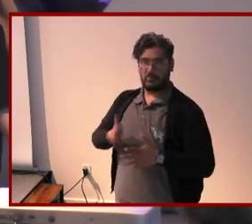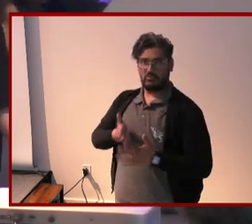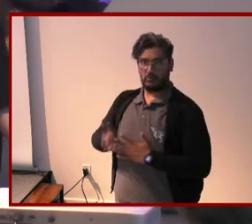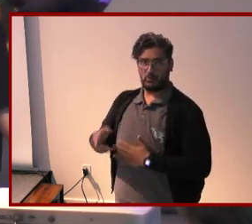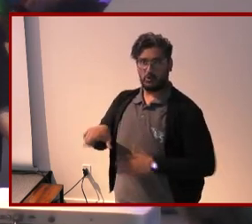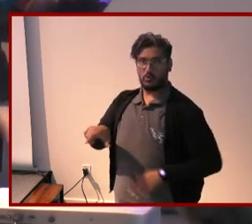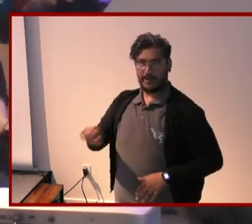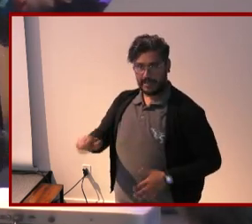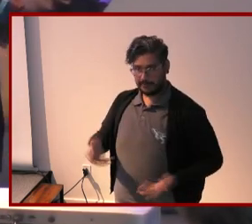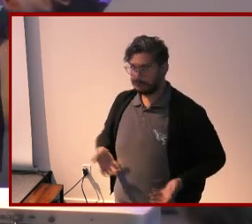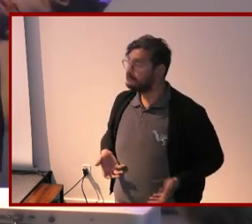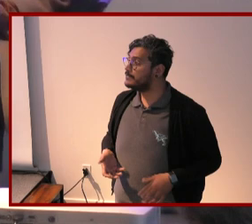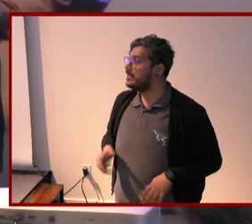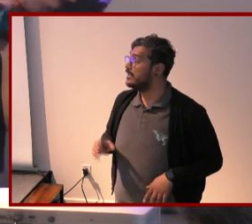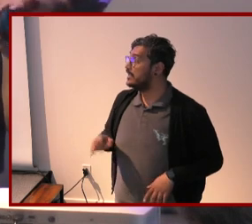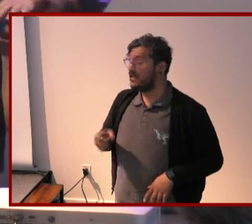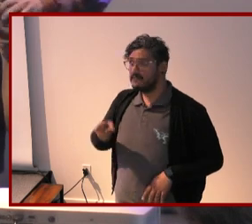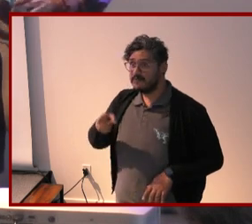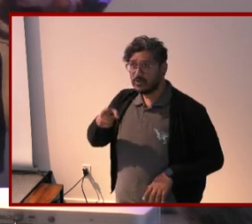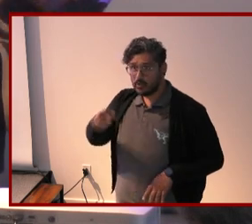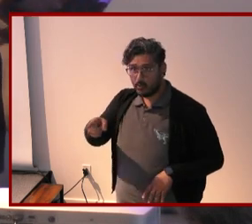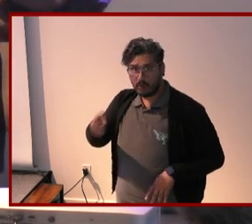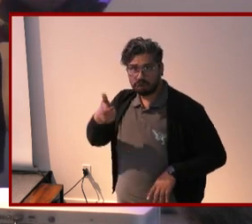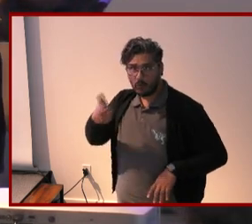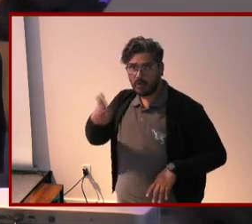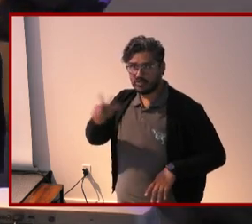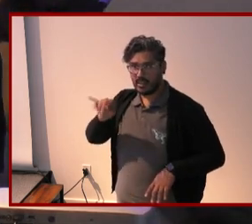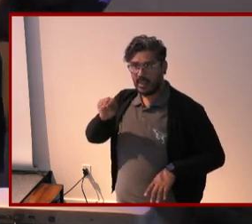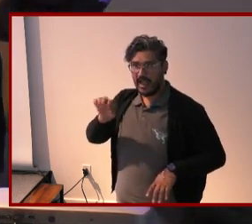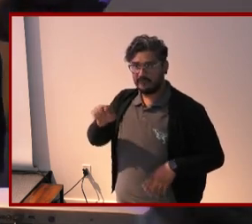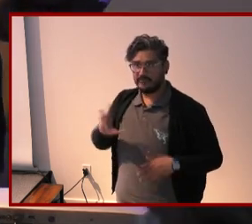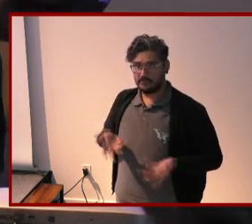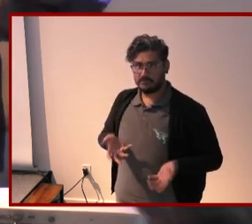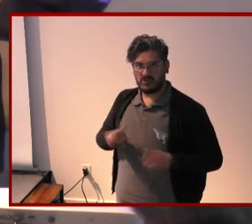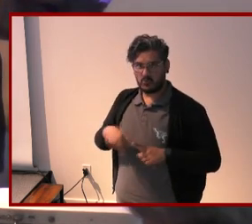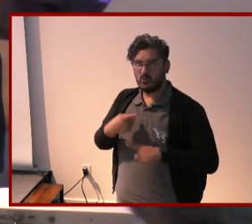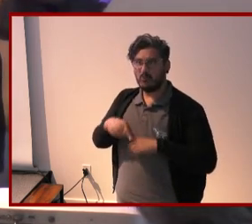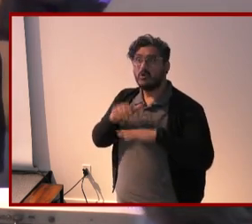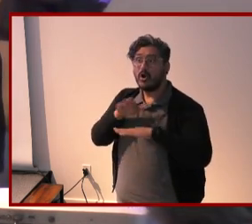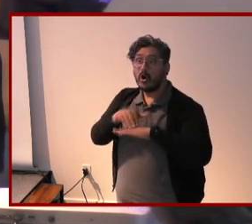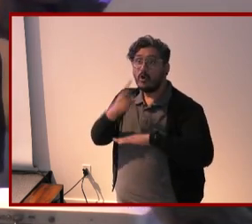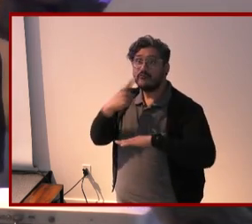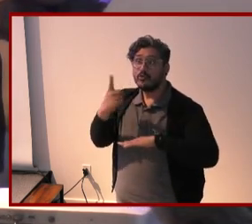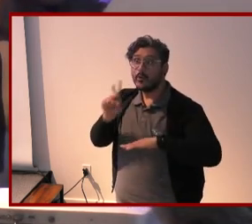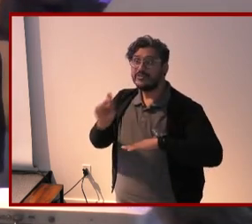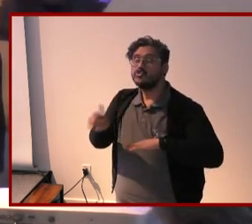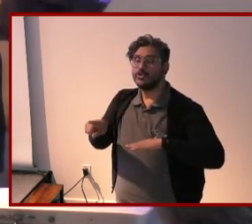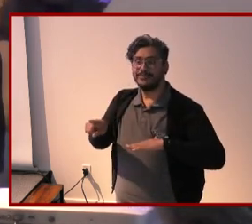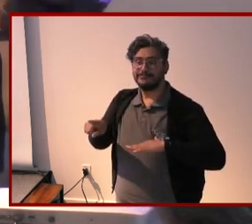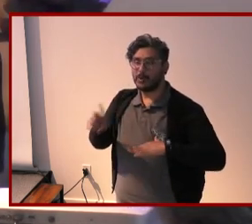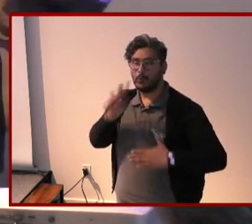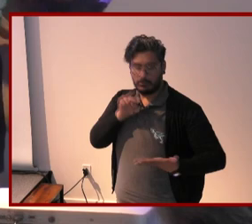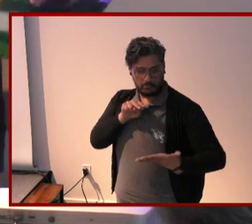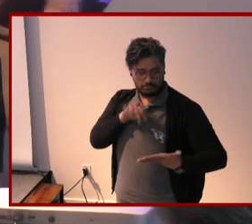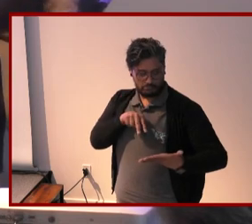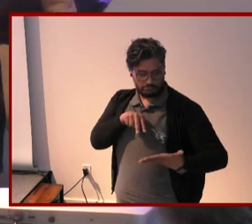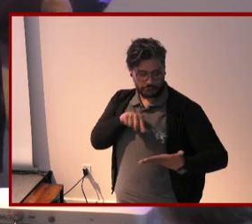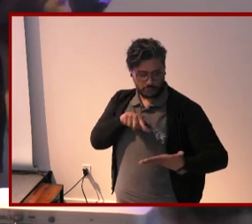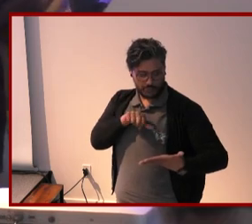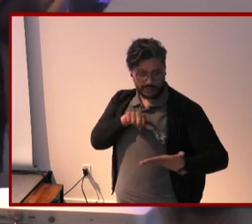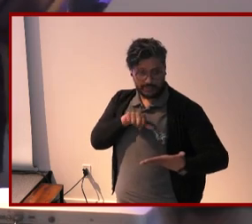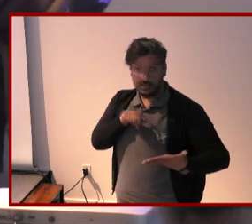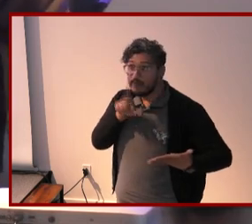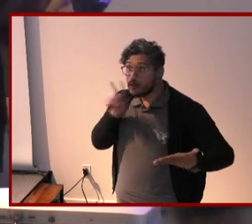function if you are attending us live when we call for questions do the good old-fashioned way and raise your hand